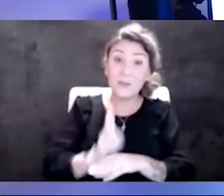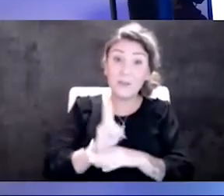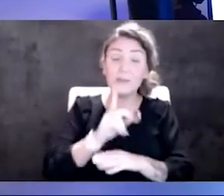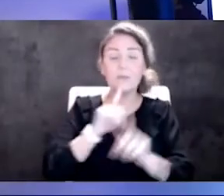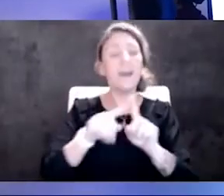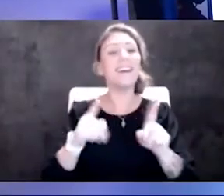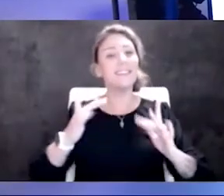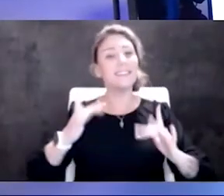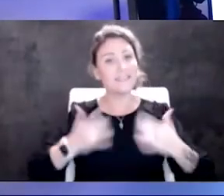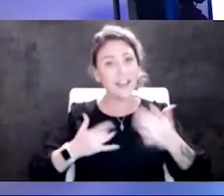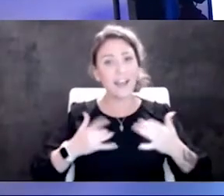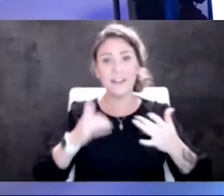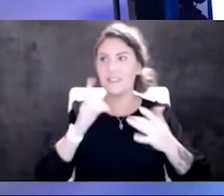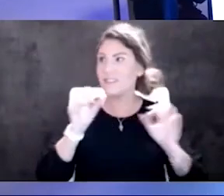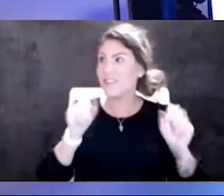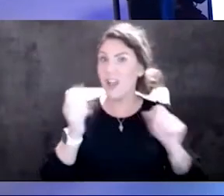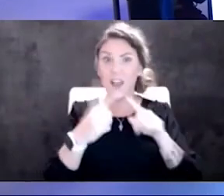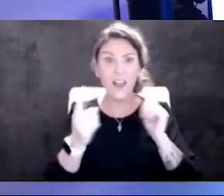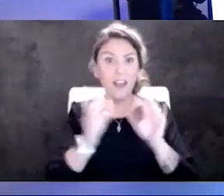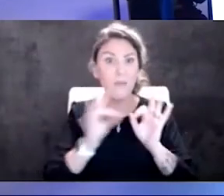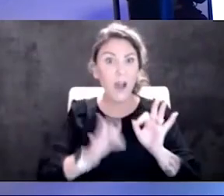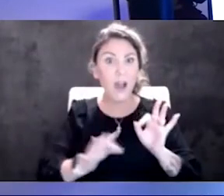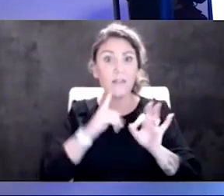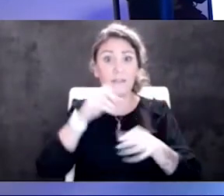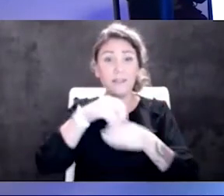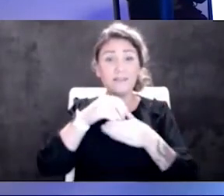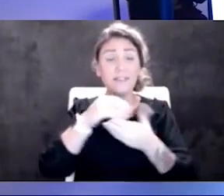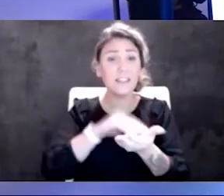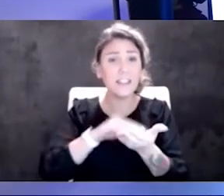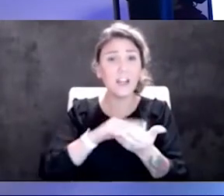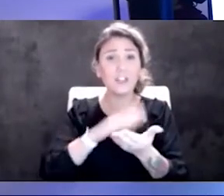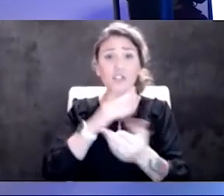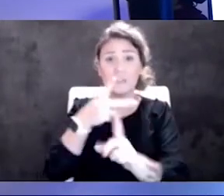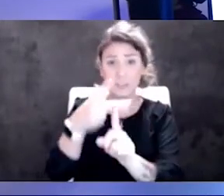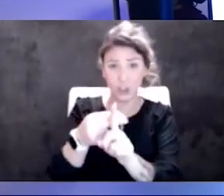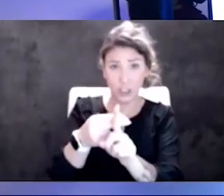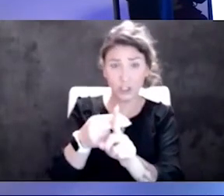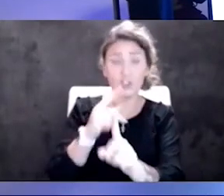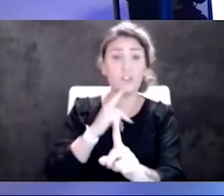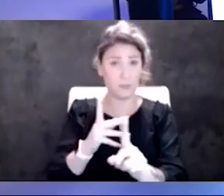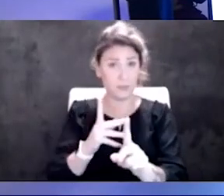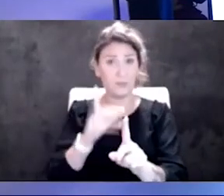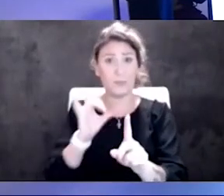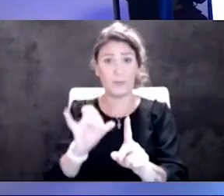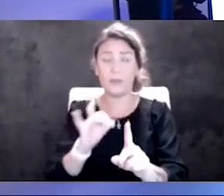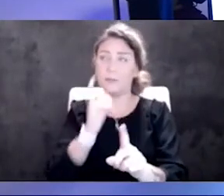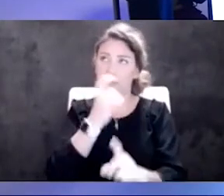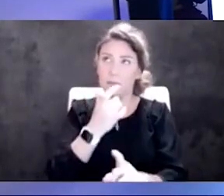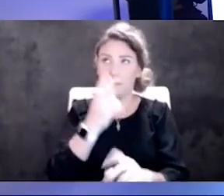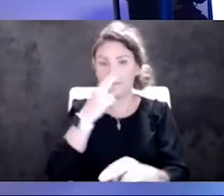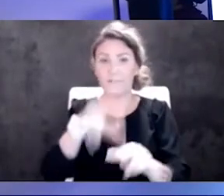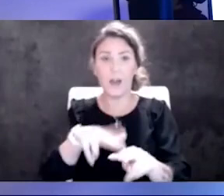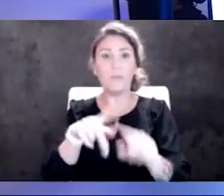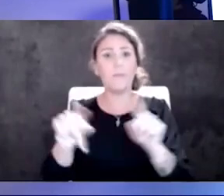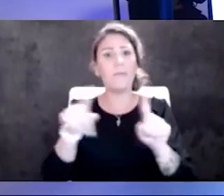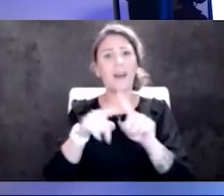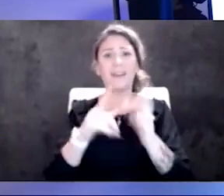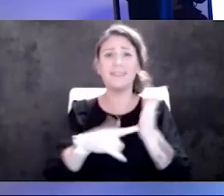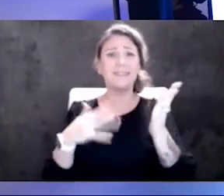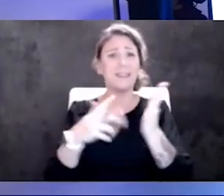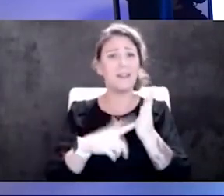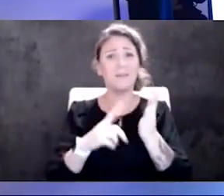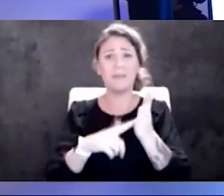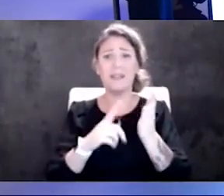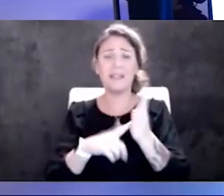you can give an antibody, you can do it in the doctor's office. It is an injection. So that's not always the most fun part. But it's an intramuscular injection.